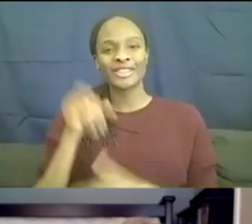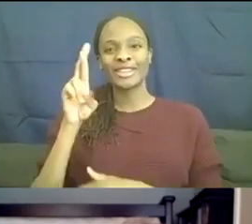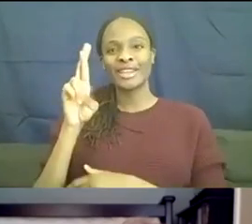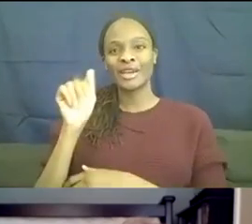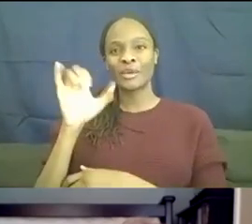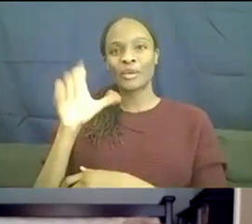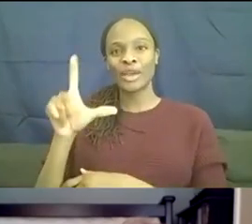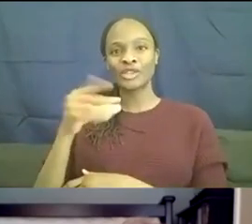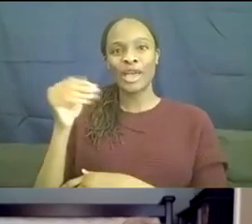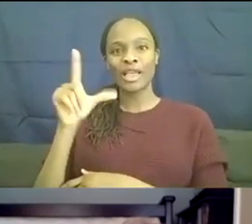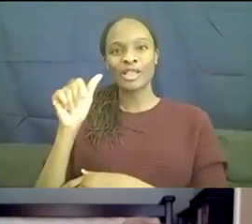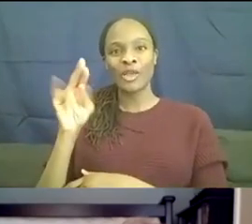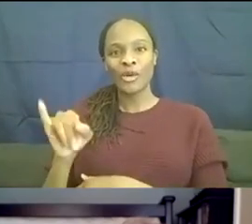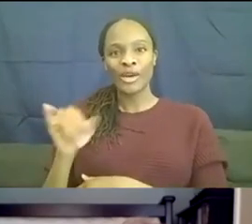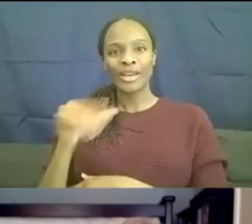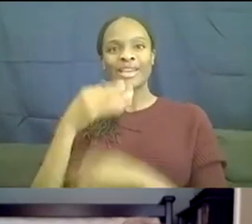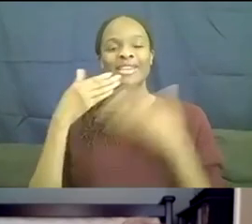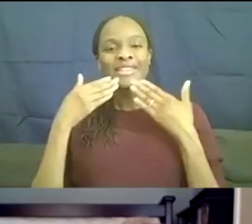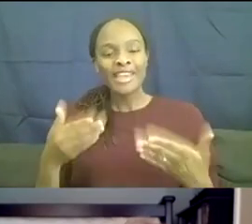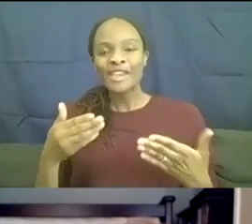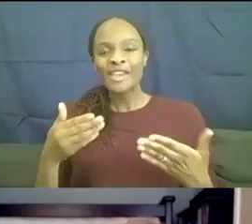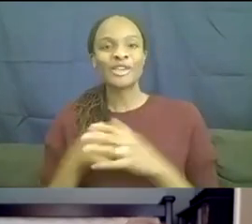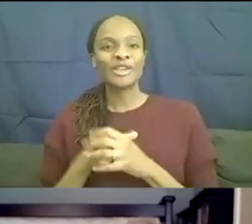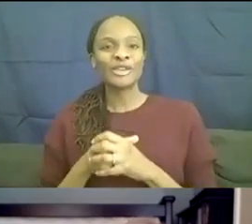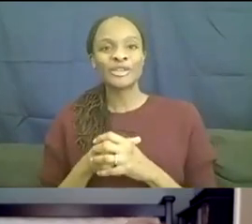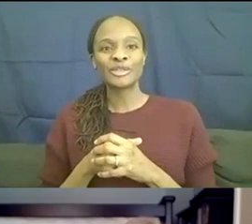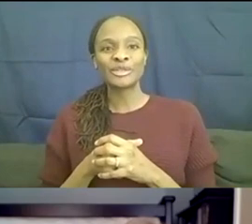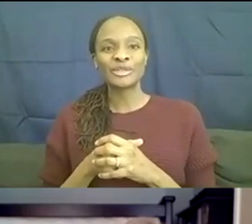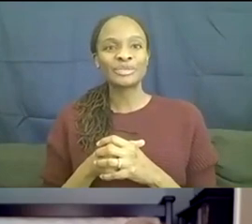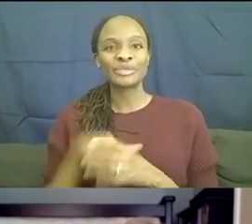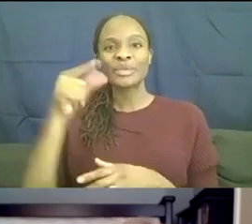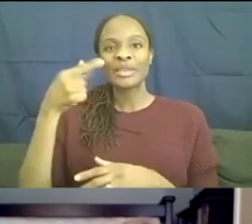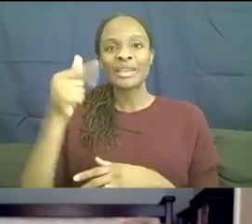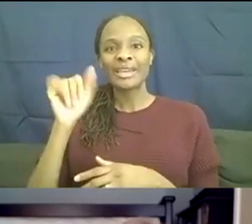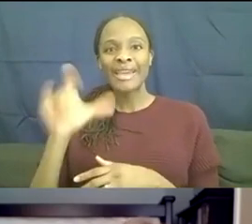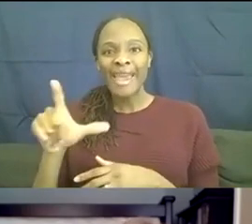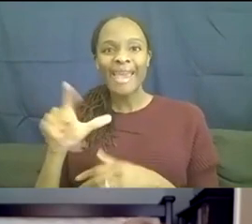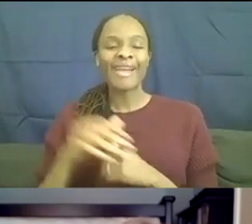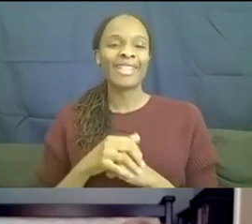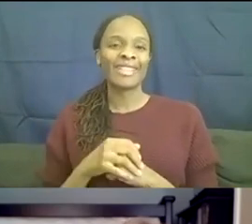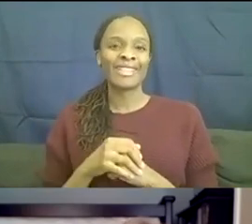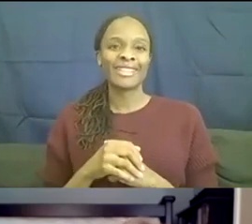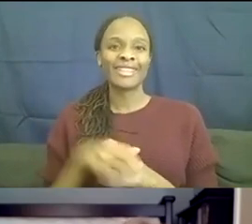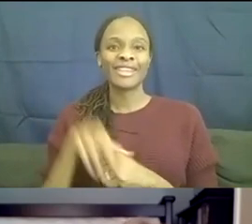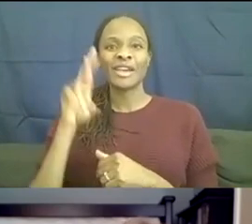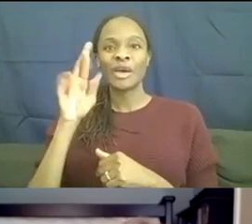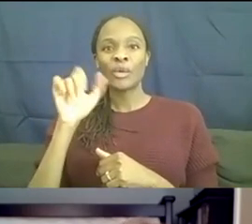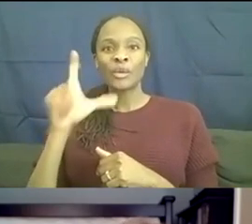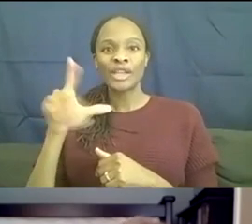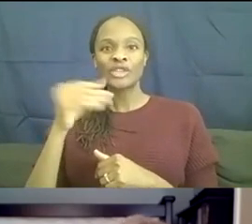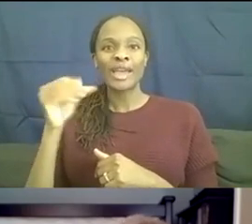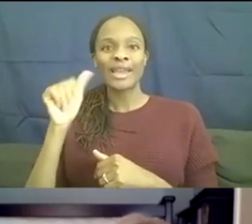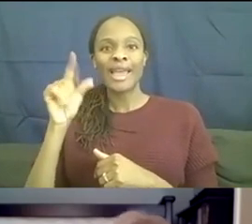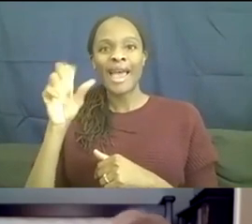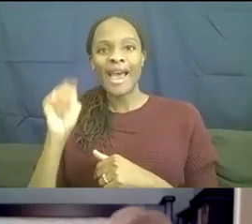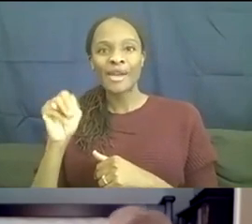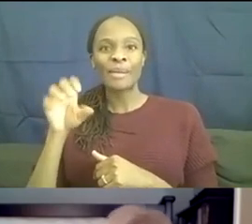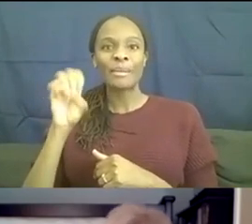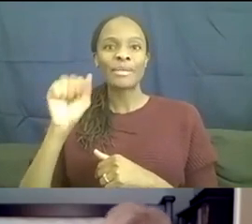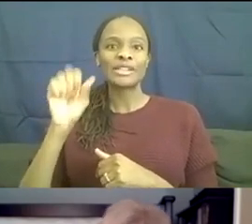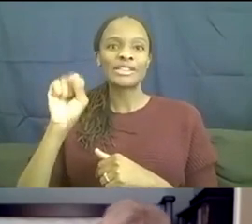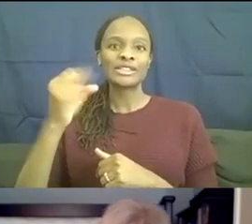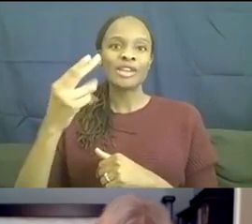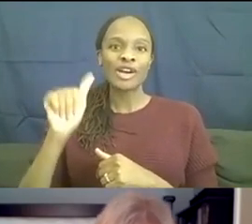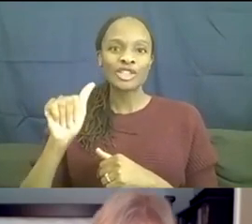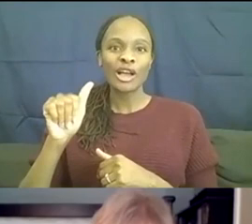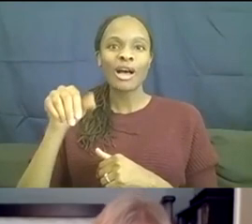Lori. Thank you, Lauren. Thank you. Thank you, Gail, Rachel and Adam, Sasha, Laura. This has been